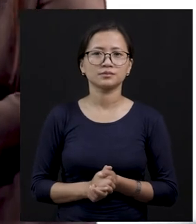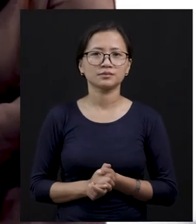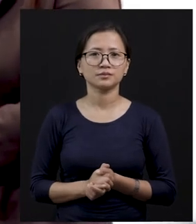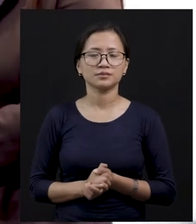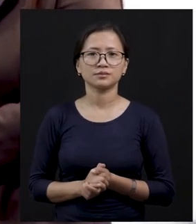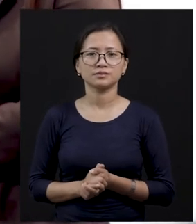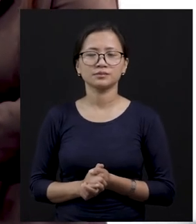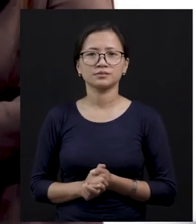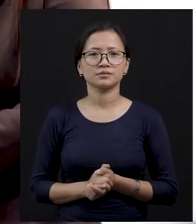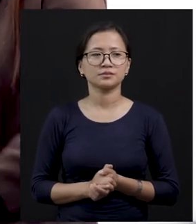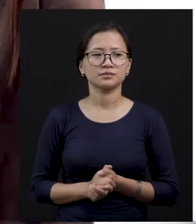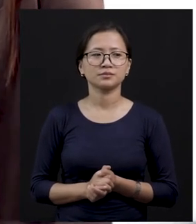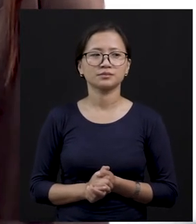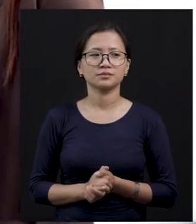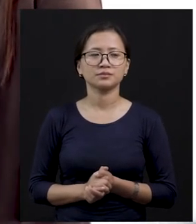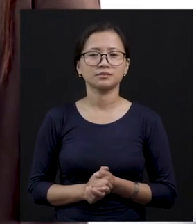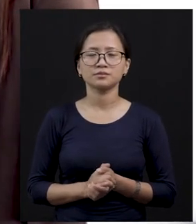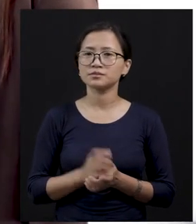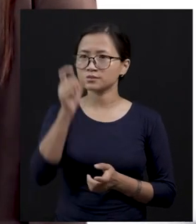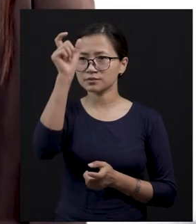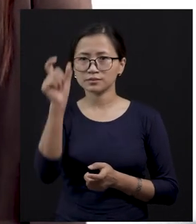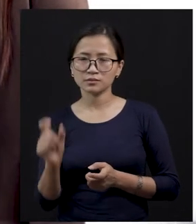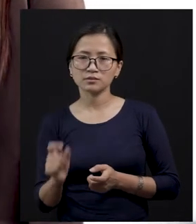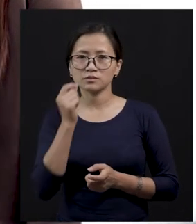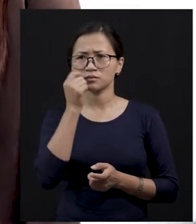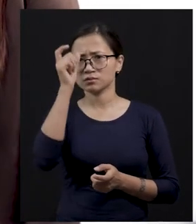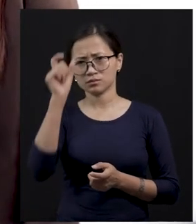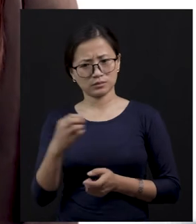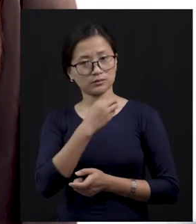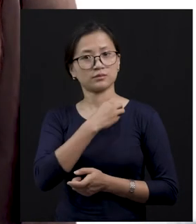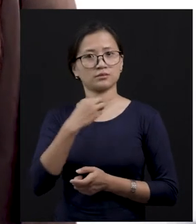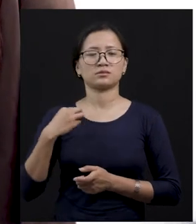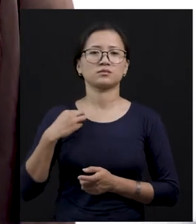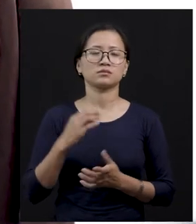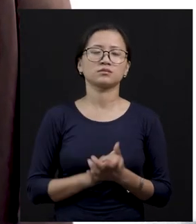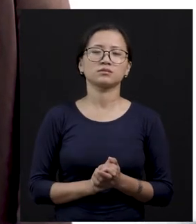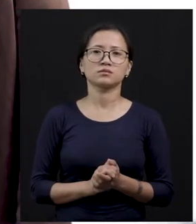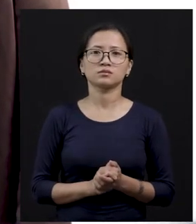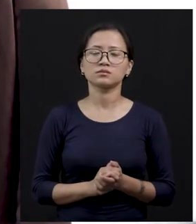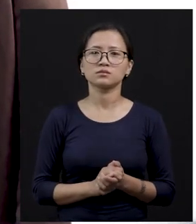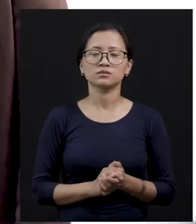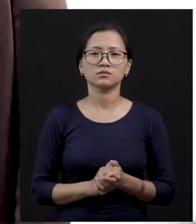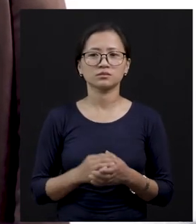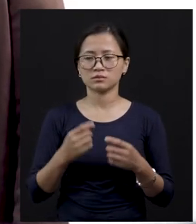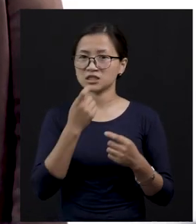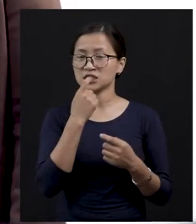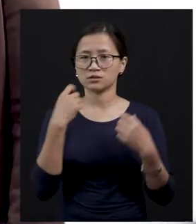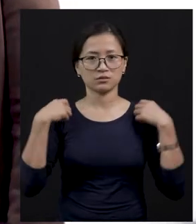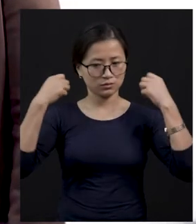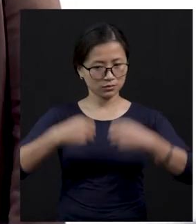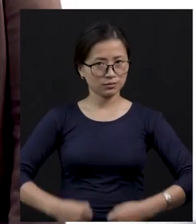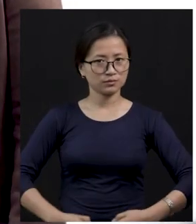You can see a person like a doctor, right? See, this looks like a doctor with a white